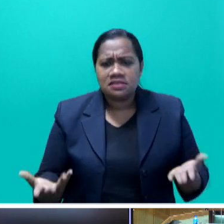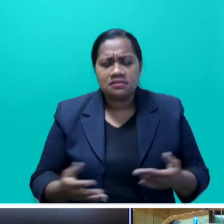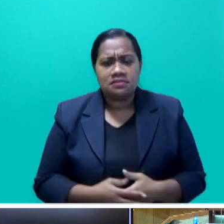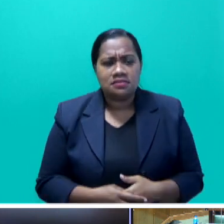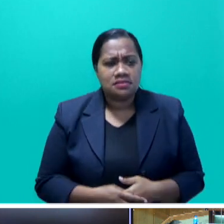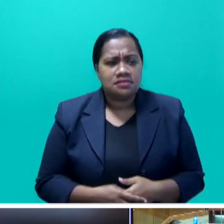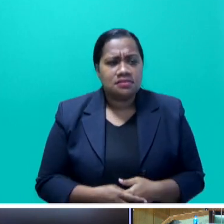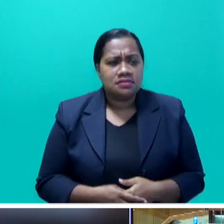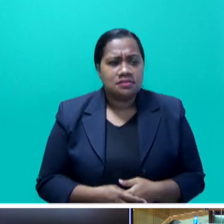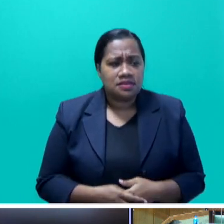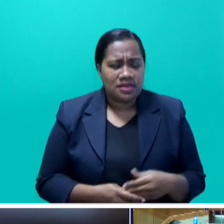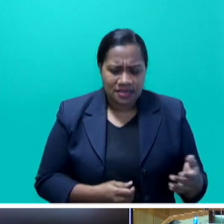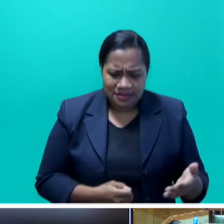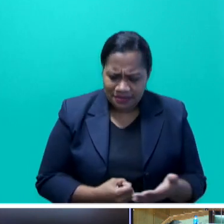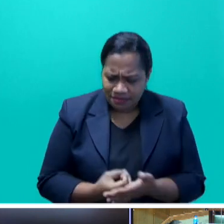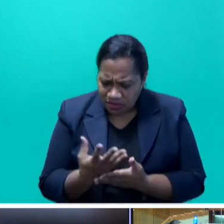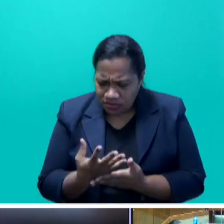expenditure comes as no surprise.